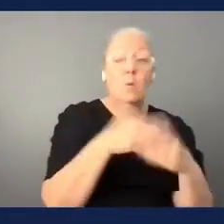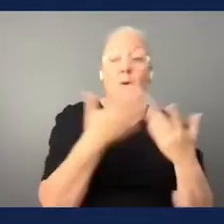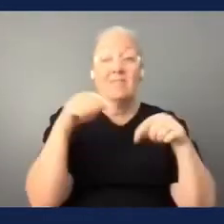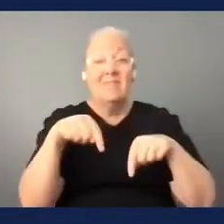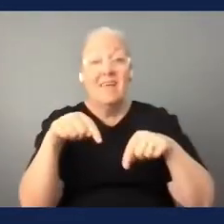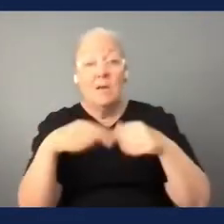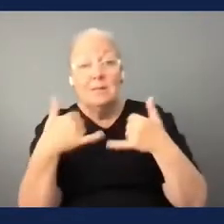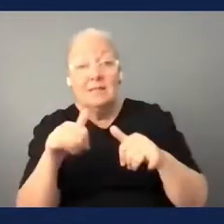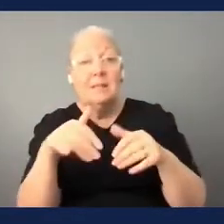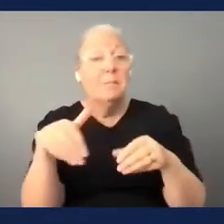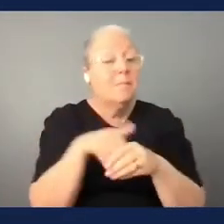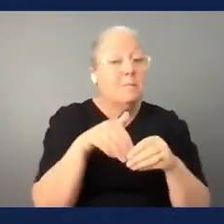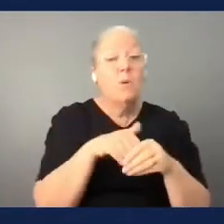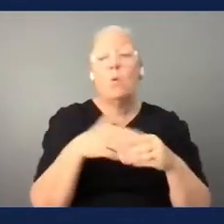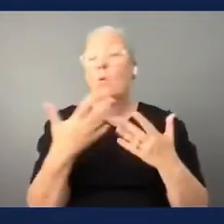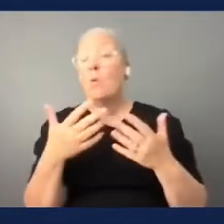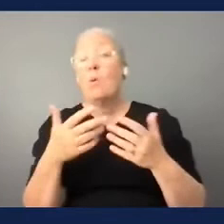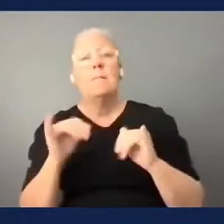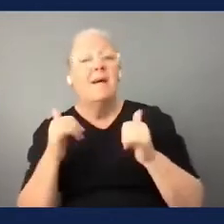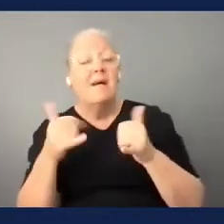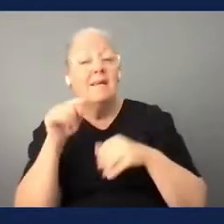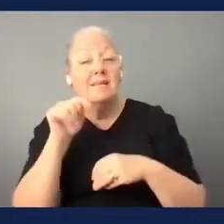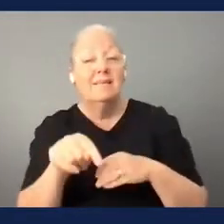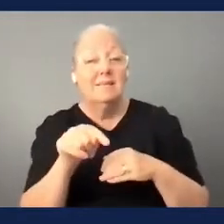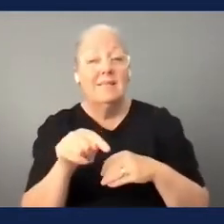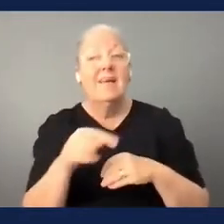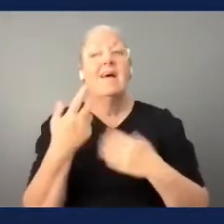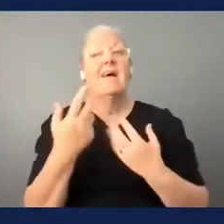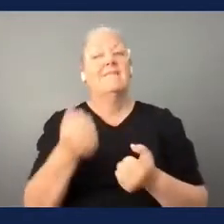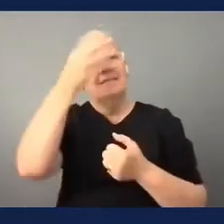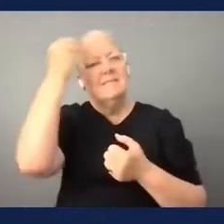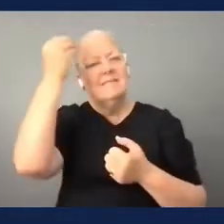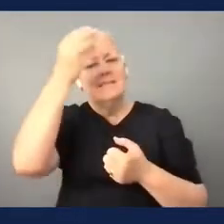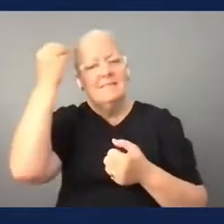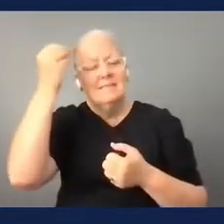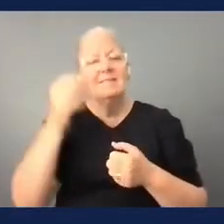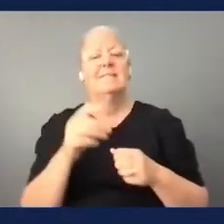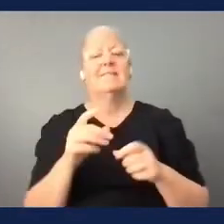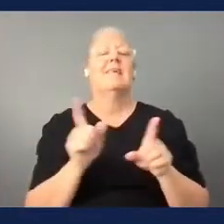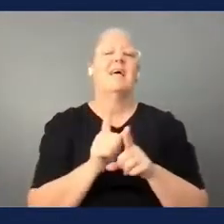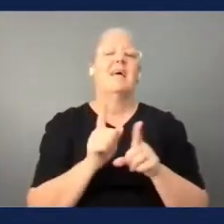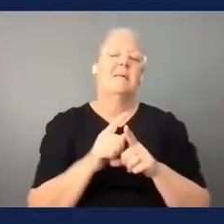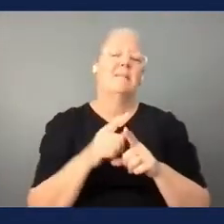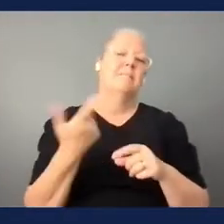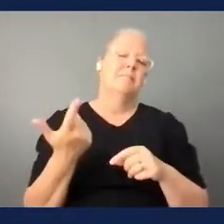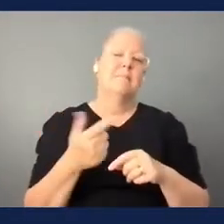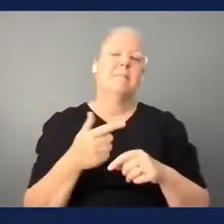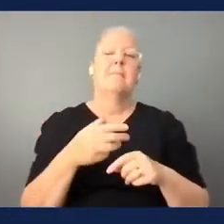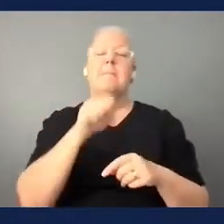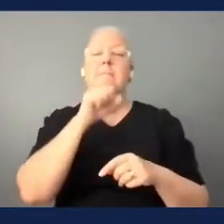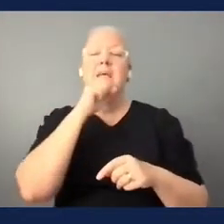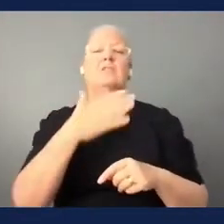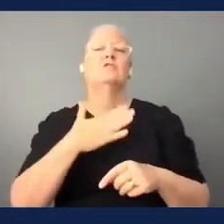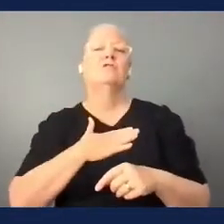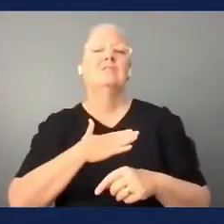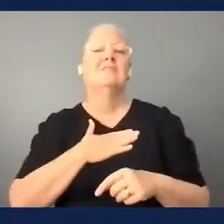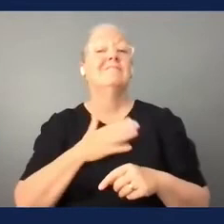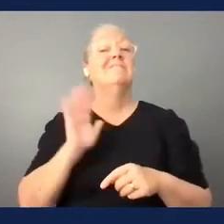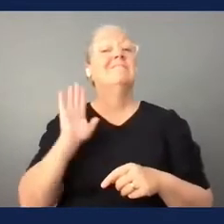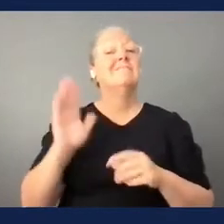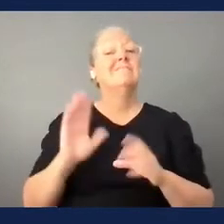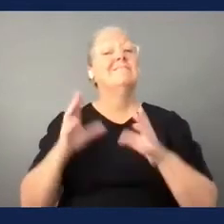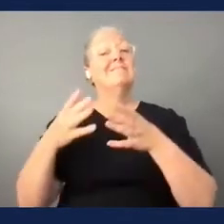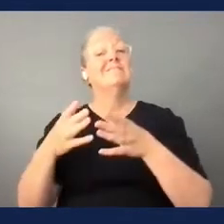whatever who unfortunately now have dementia so i'll use manchester united as an example so what we would be saying to manchester united